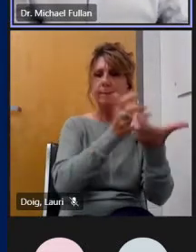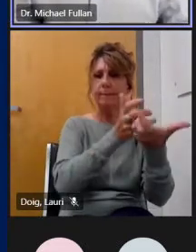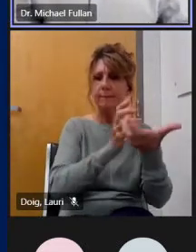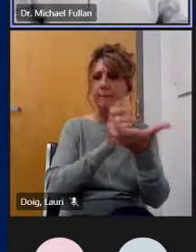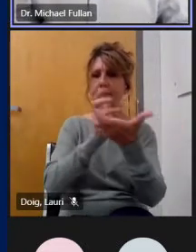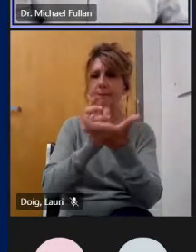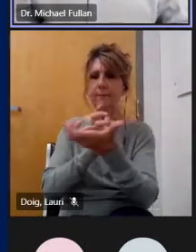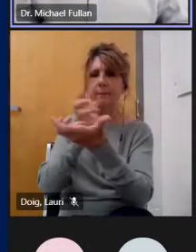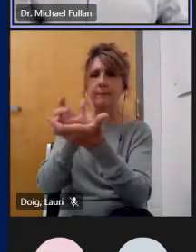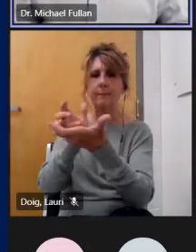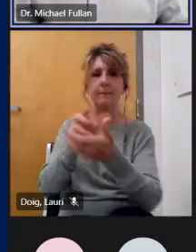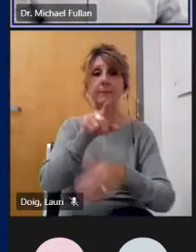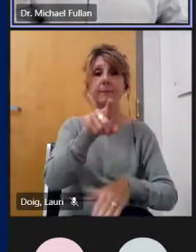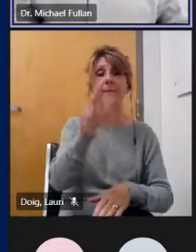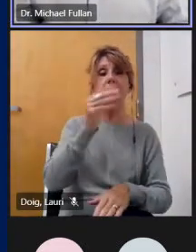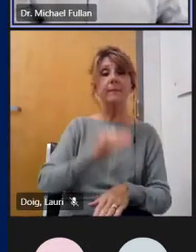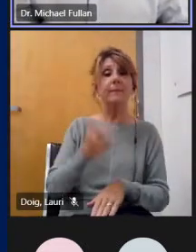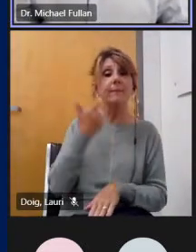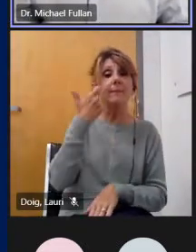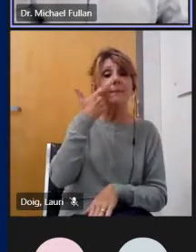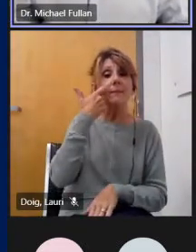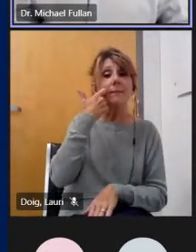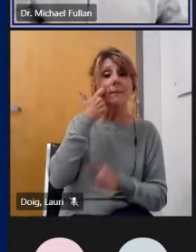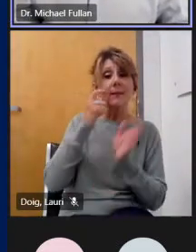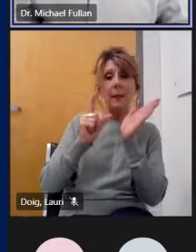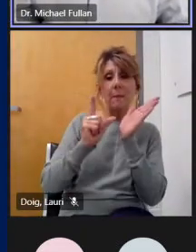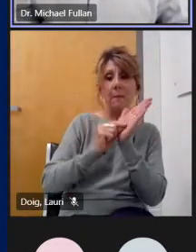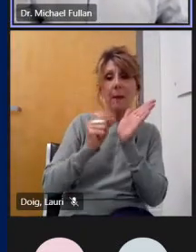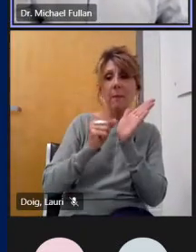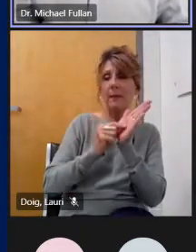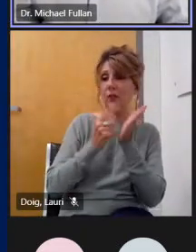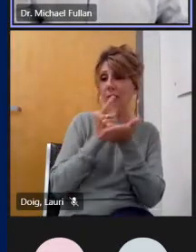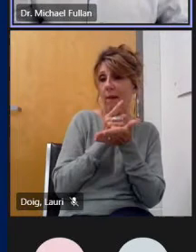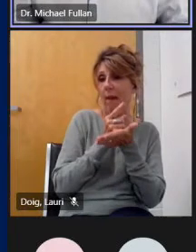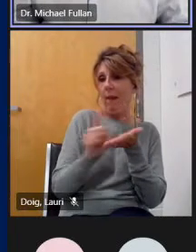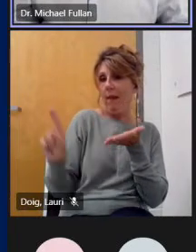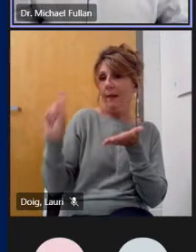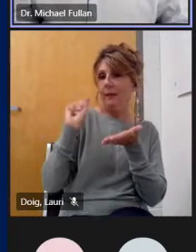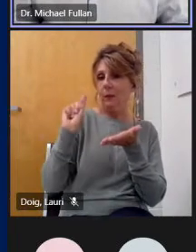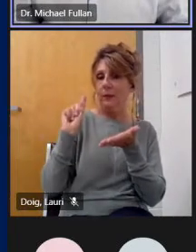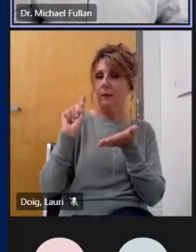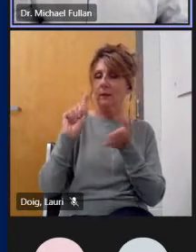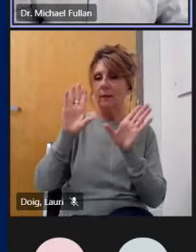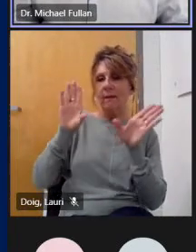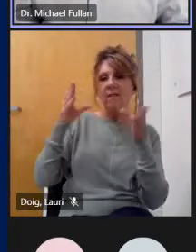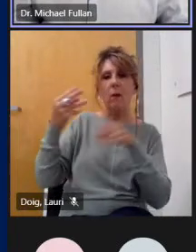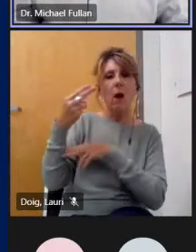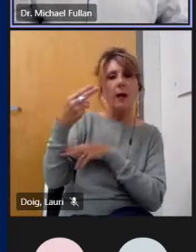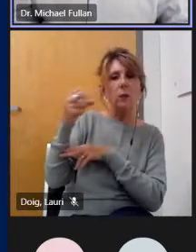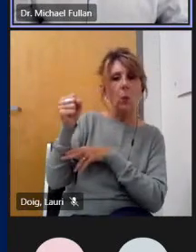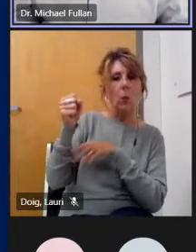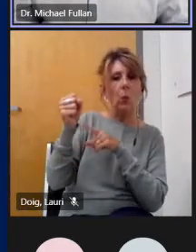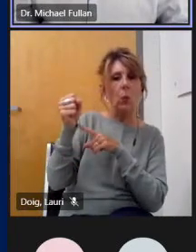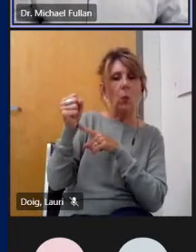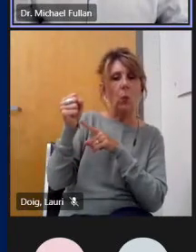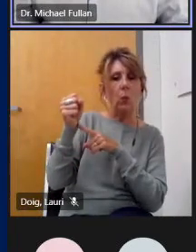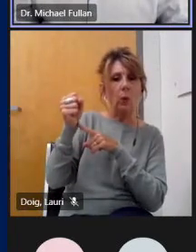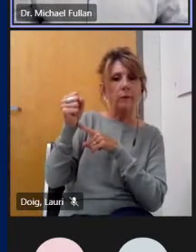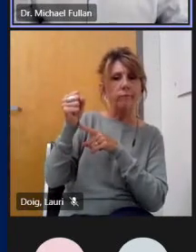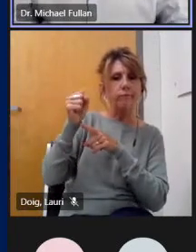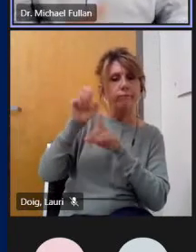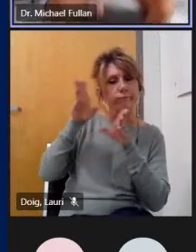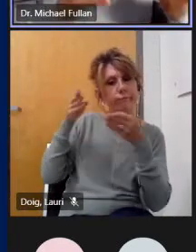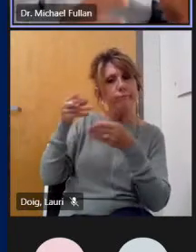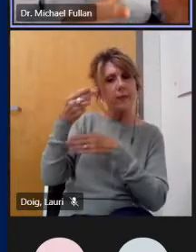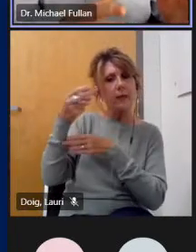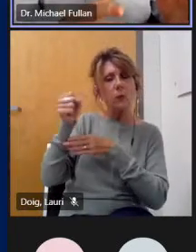that we just did uh came out about a week ago uh that focuses on secondary schools uh what do we do to engage there